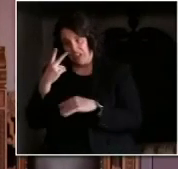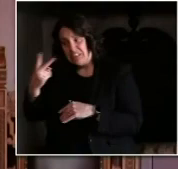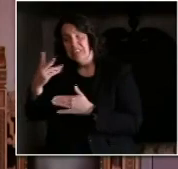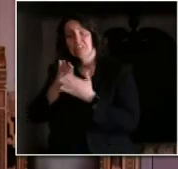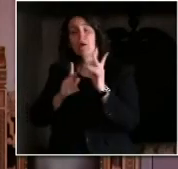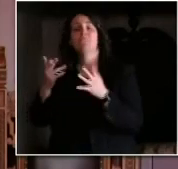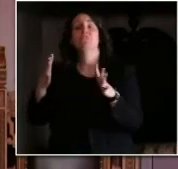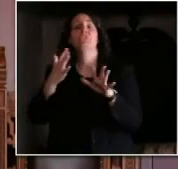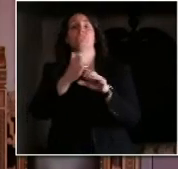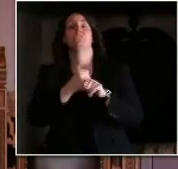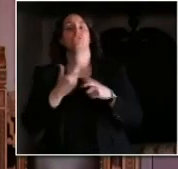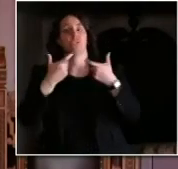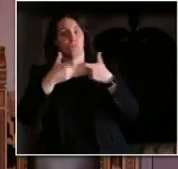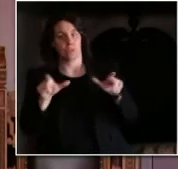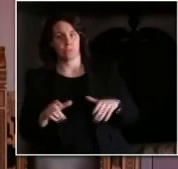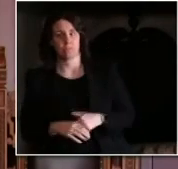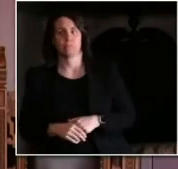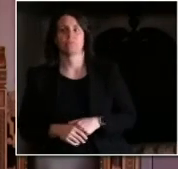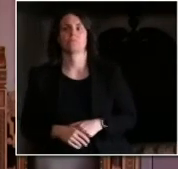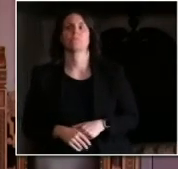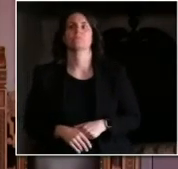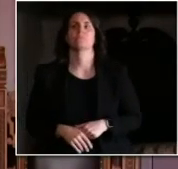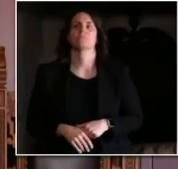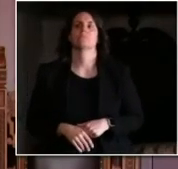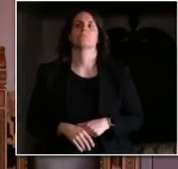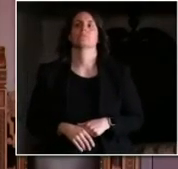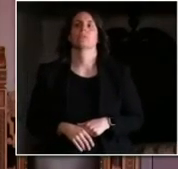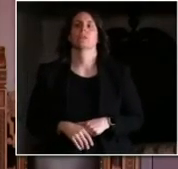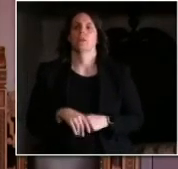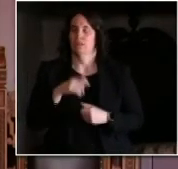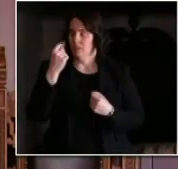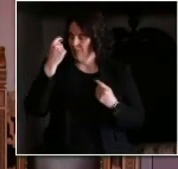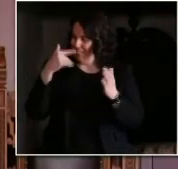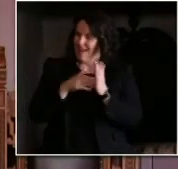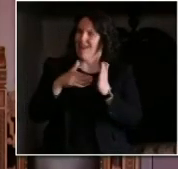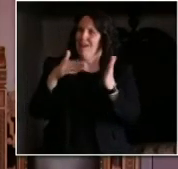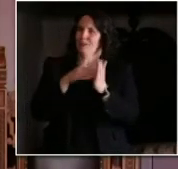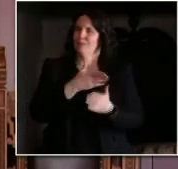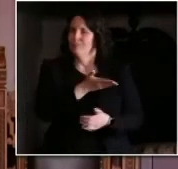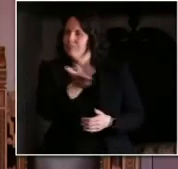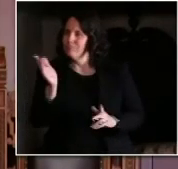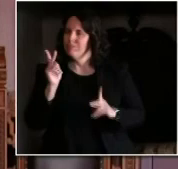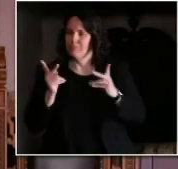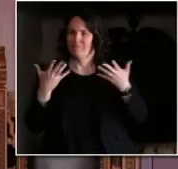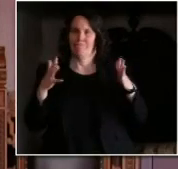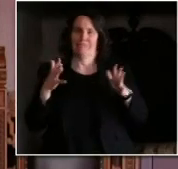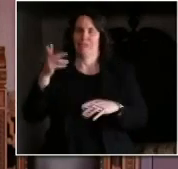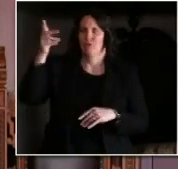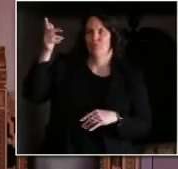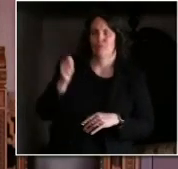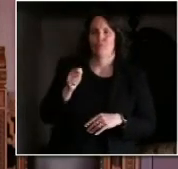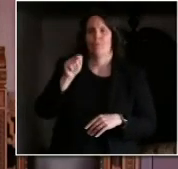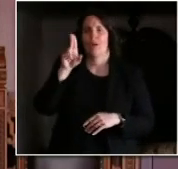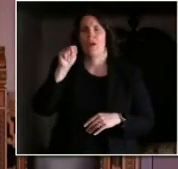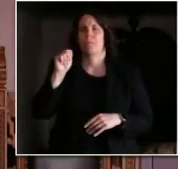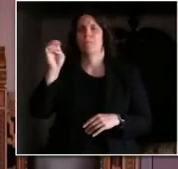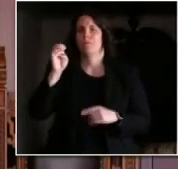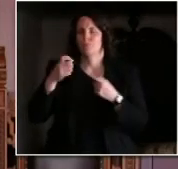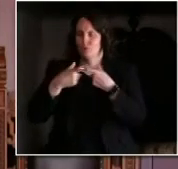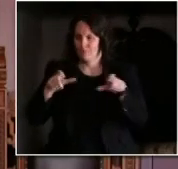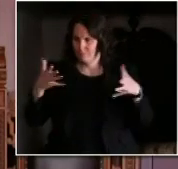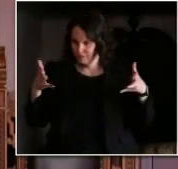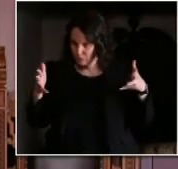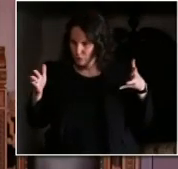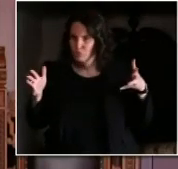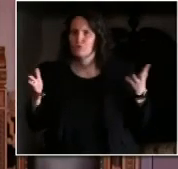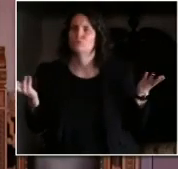thousands of people in Wisconsin that are getting their unemployment insurance checks. We are working as hard as we can.